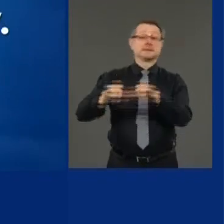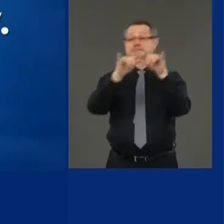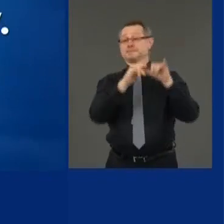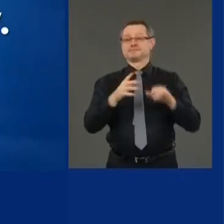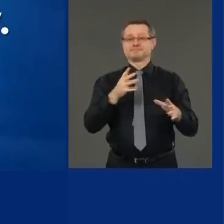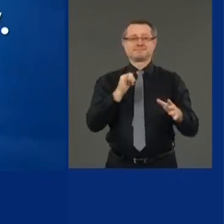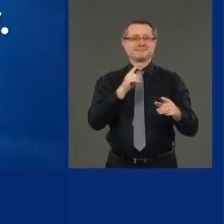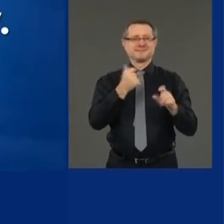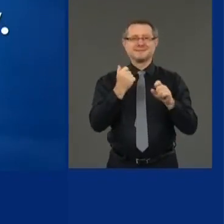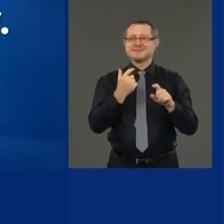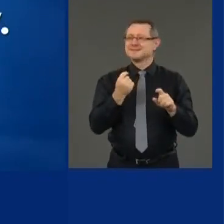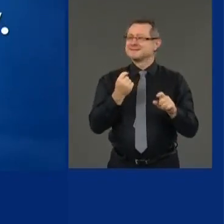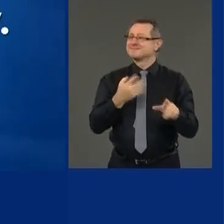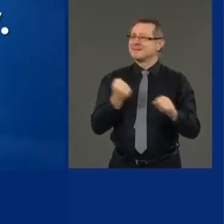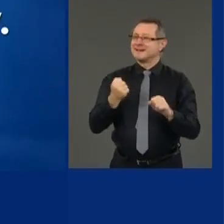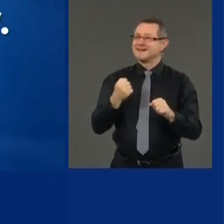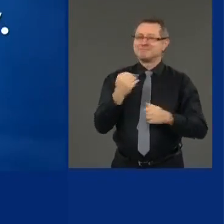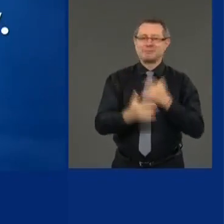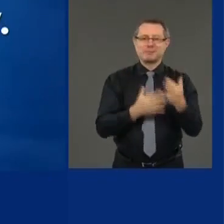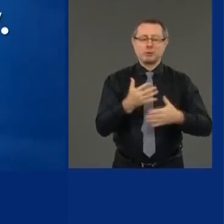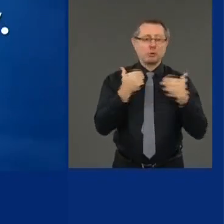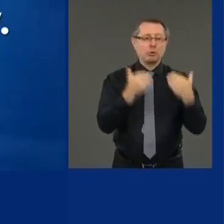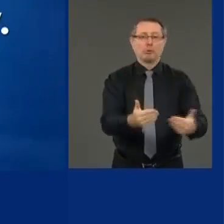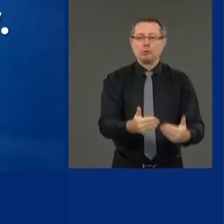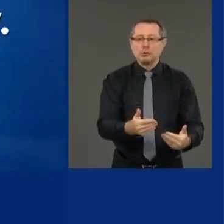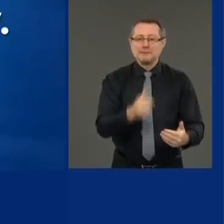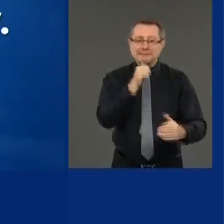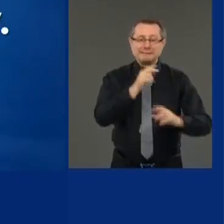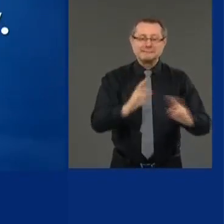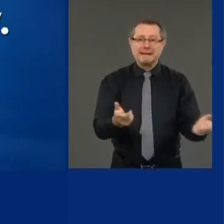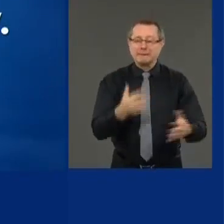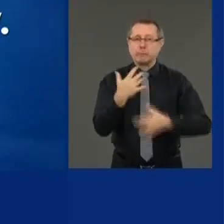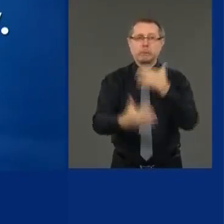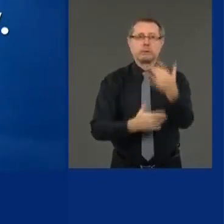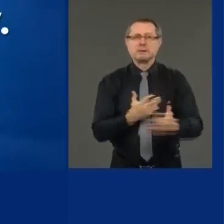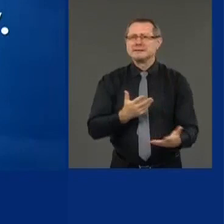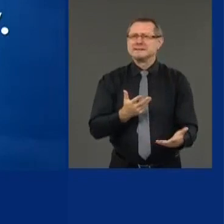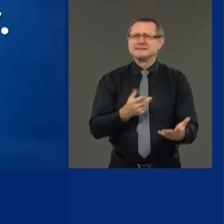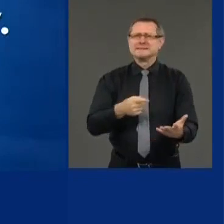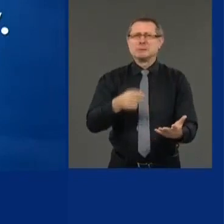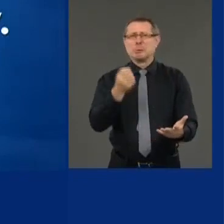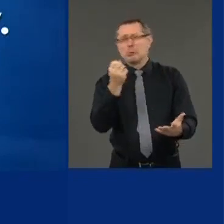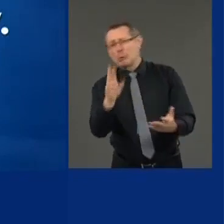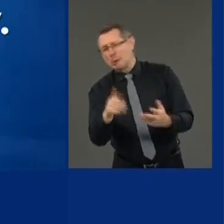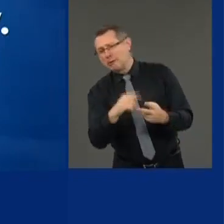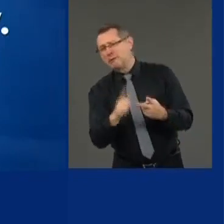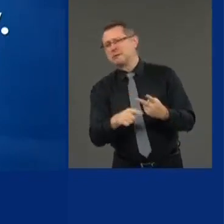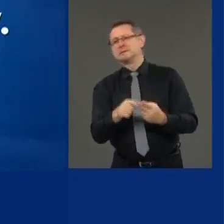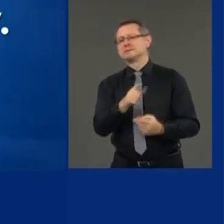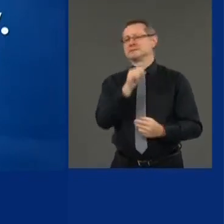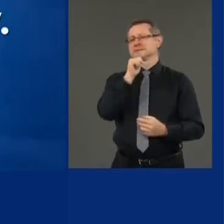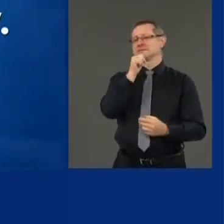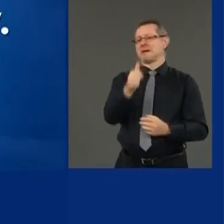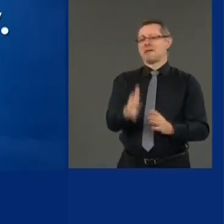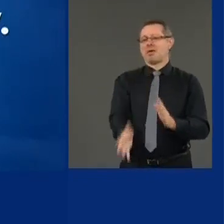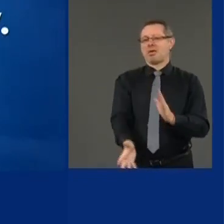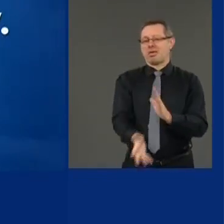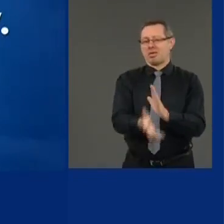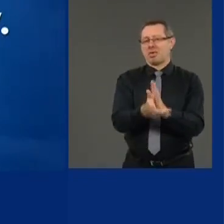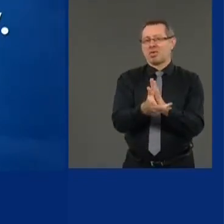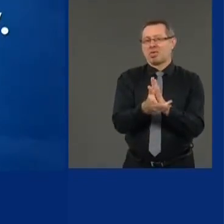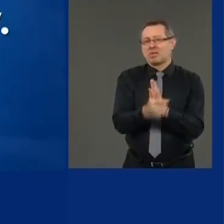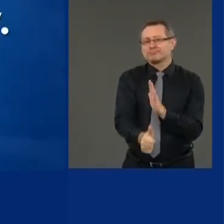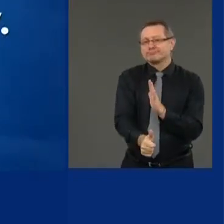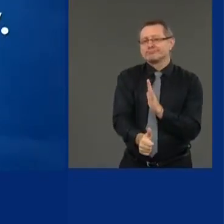were not ready for the reopening or they just were not competent enough to handle the reopening